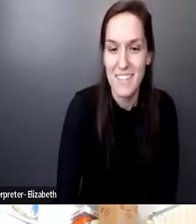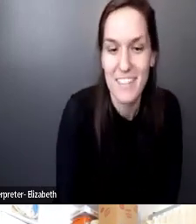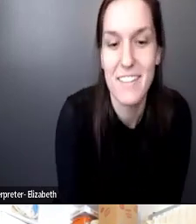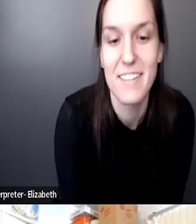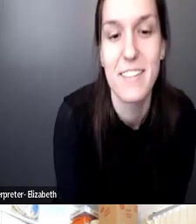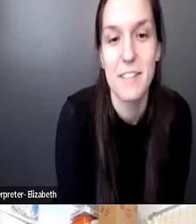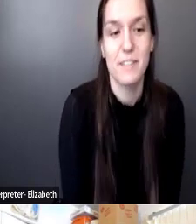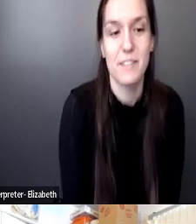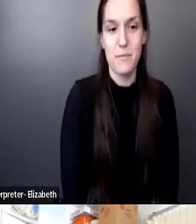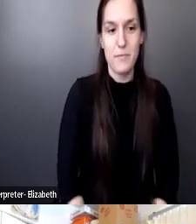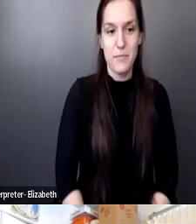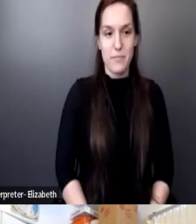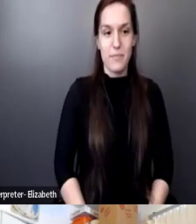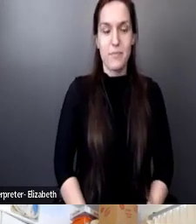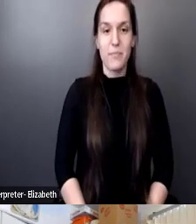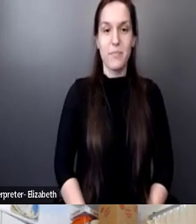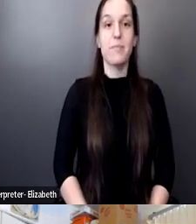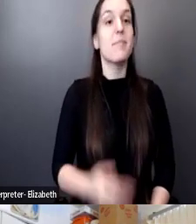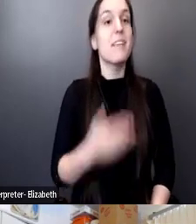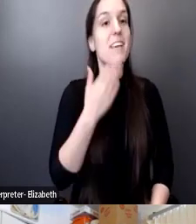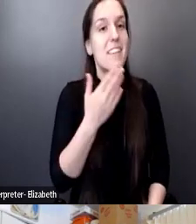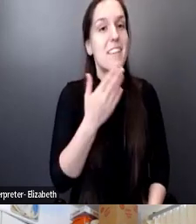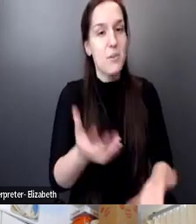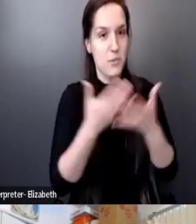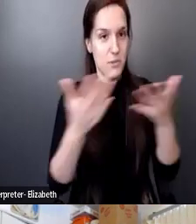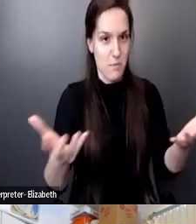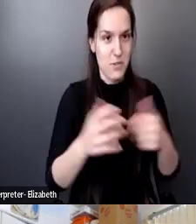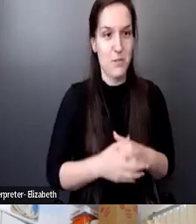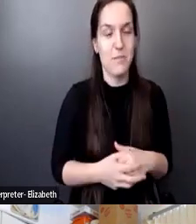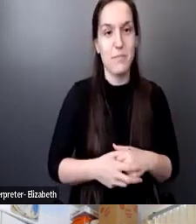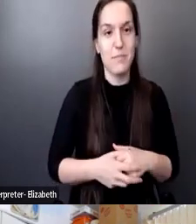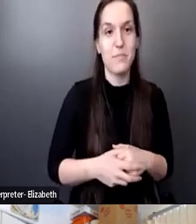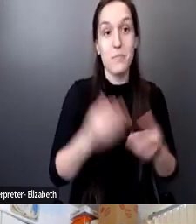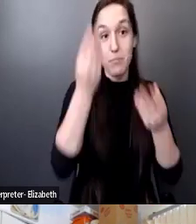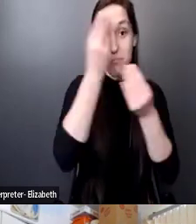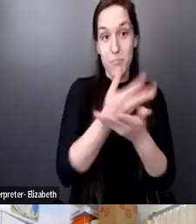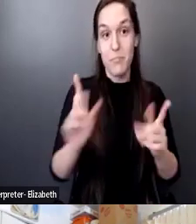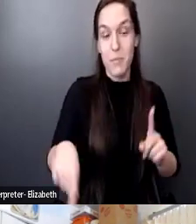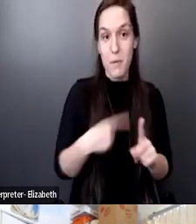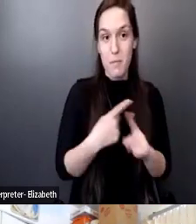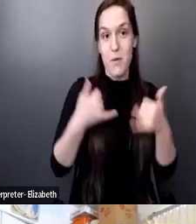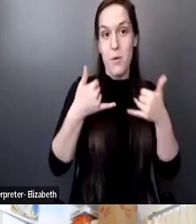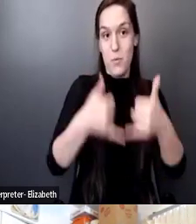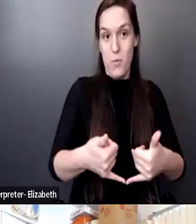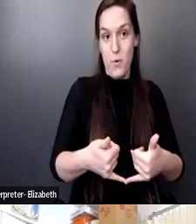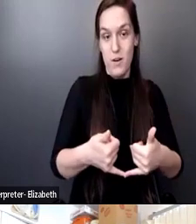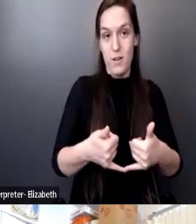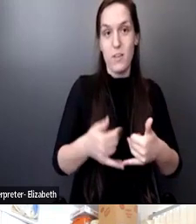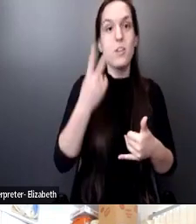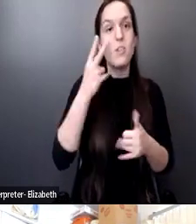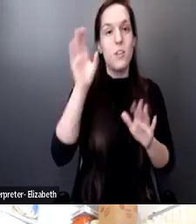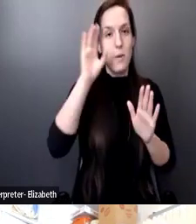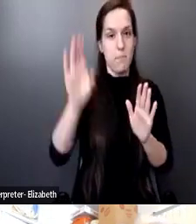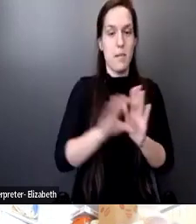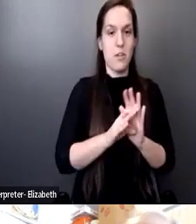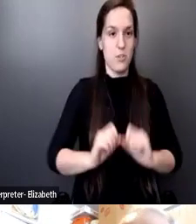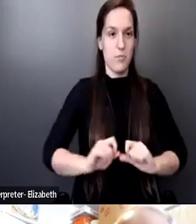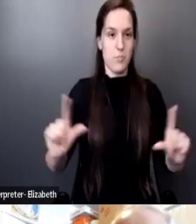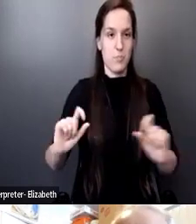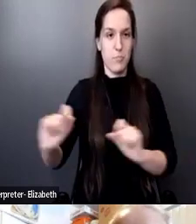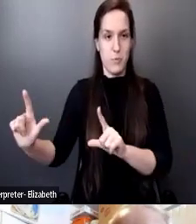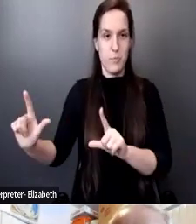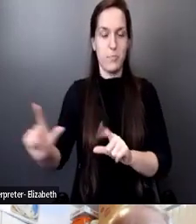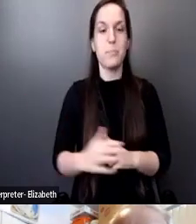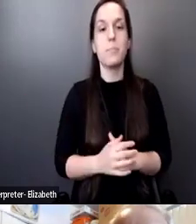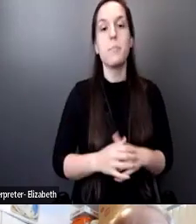Thank you so much. I wanted to let people know about the awards that we give. saw pictures going out and those awards